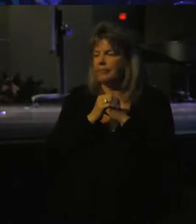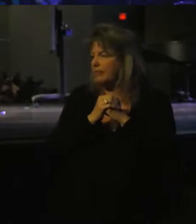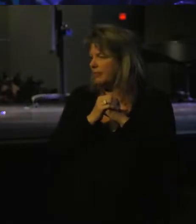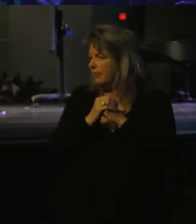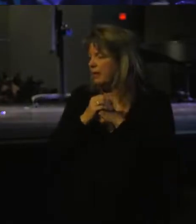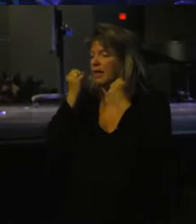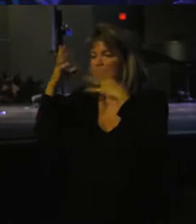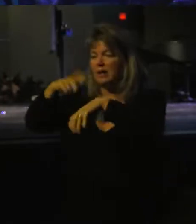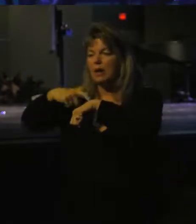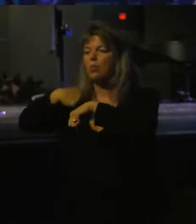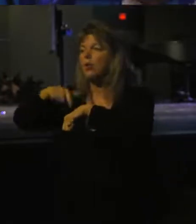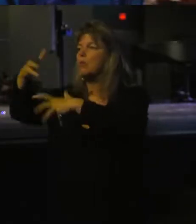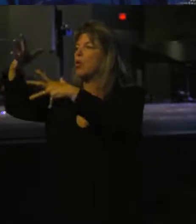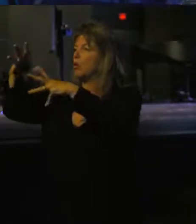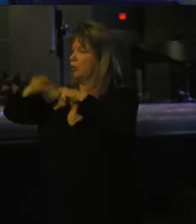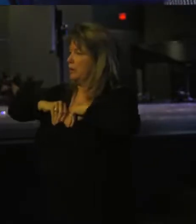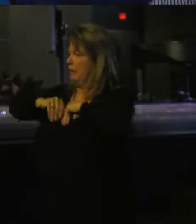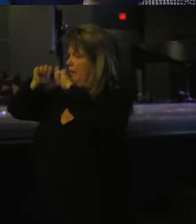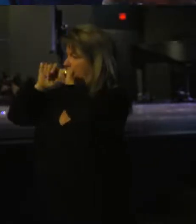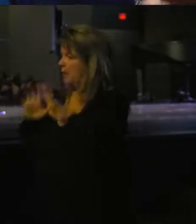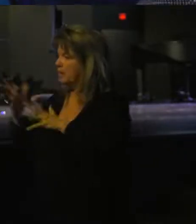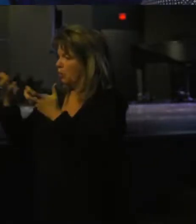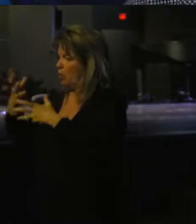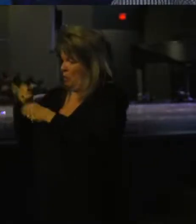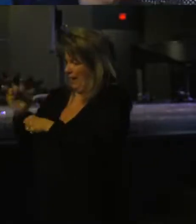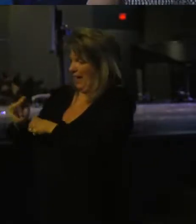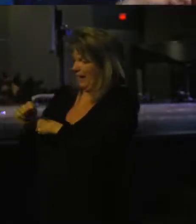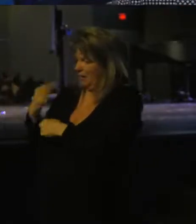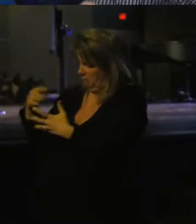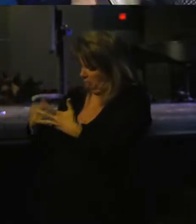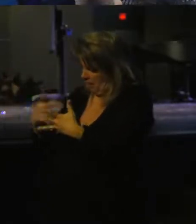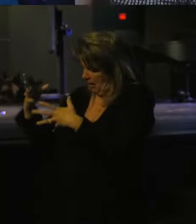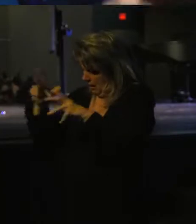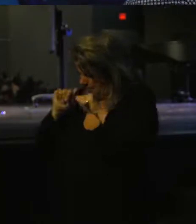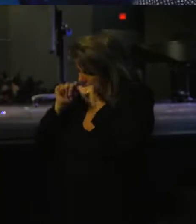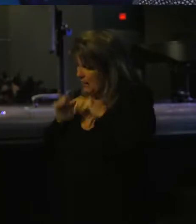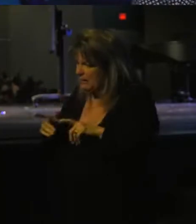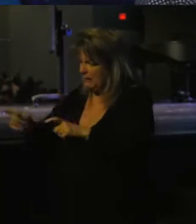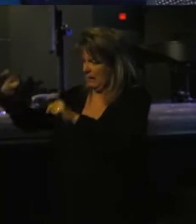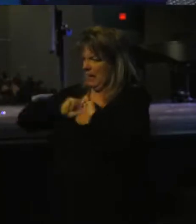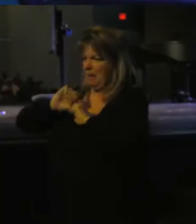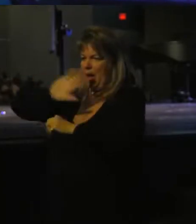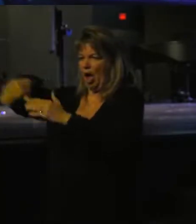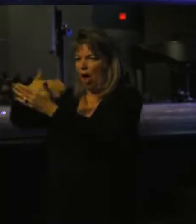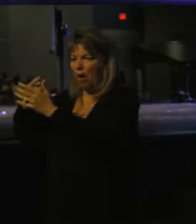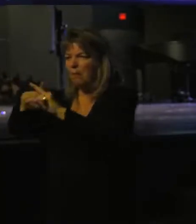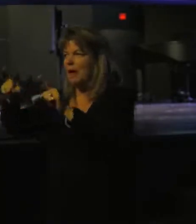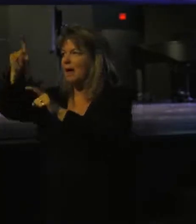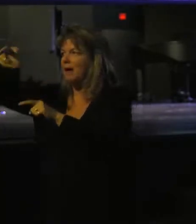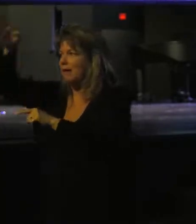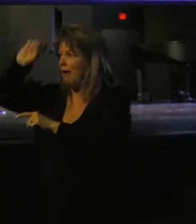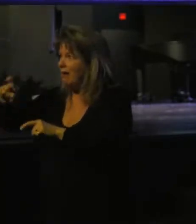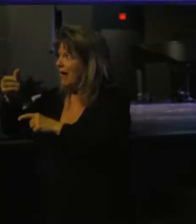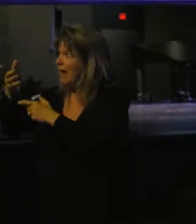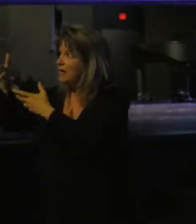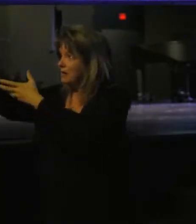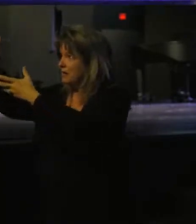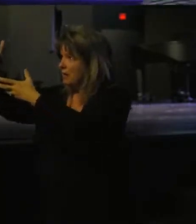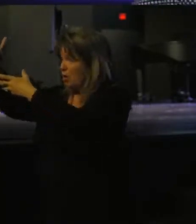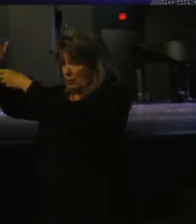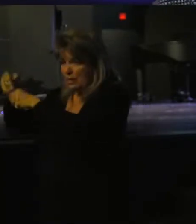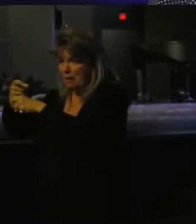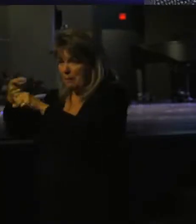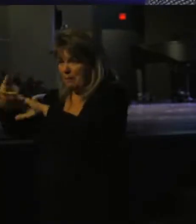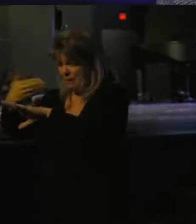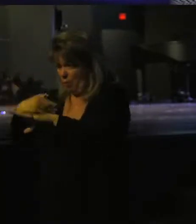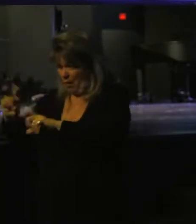See, a lot of times we want to receive a blessing. We want to get it. We want to get all the blessings. Give me all of them. But God has to perceive it before you can